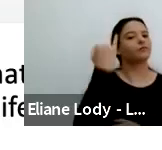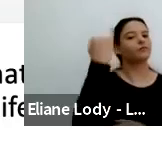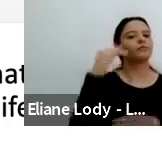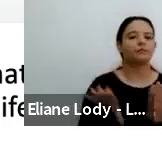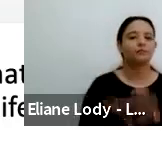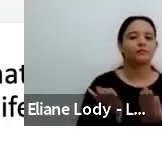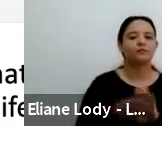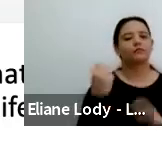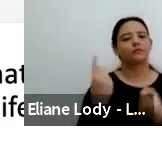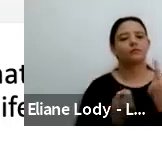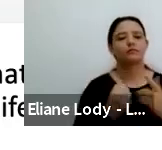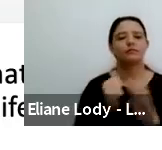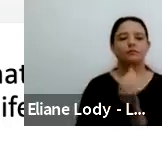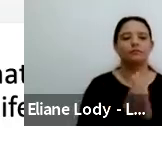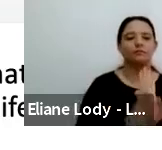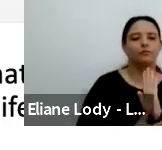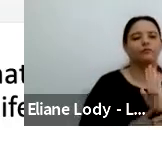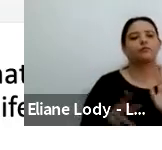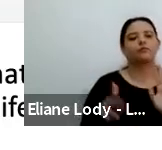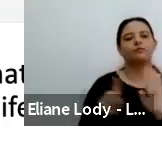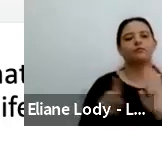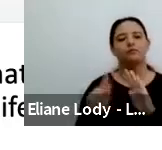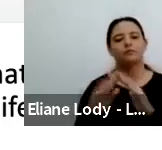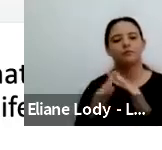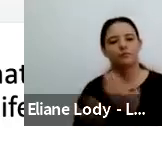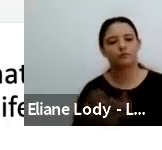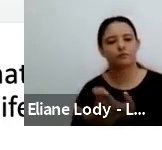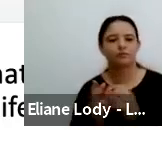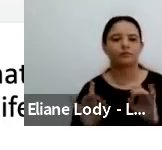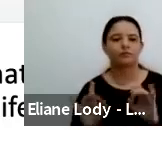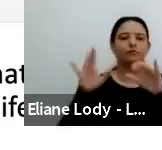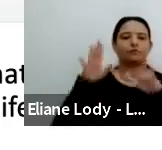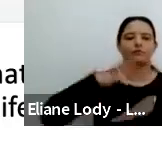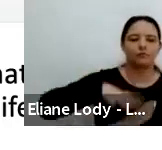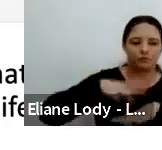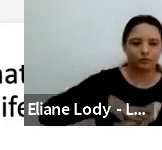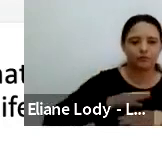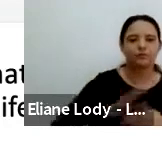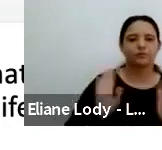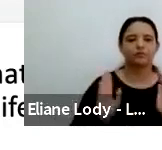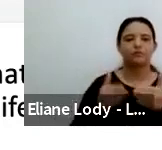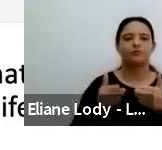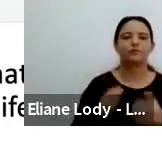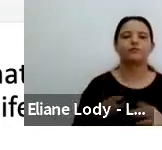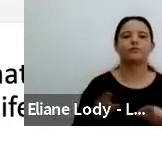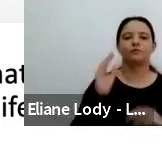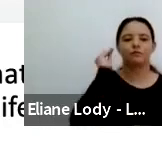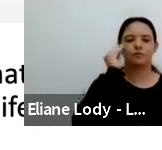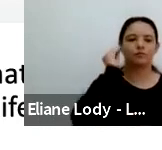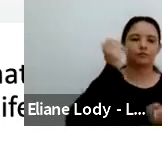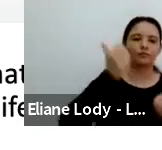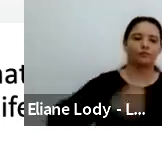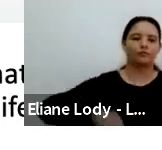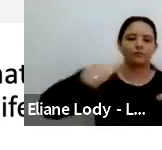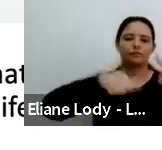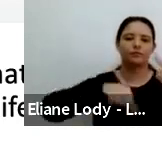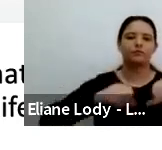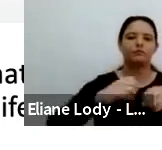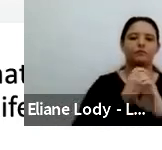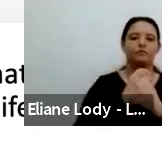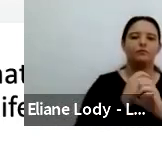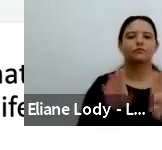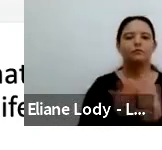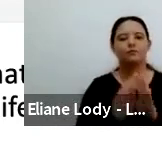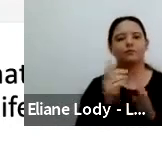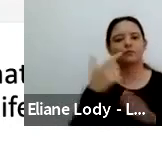high school and her lab experiences in college and other cultural activities. Nora repeatedly pointed to the importance of her experience,